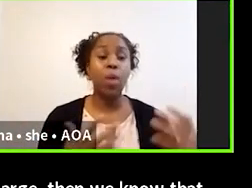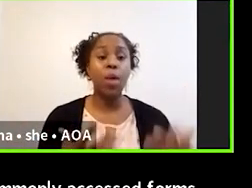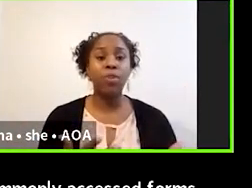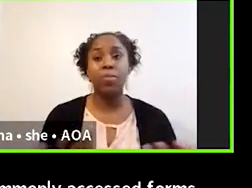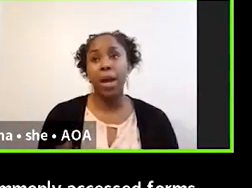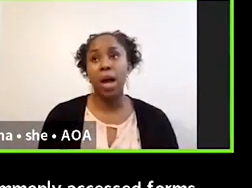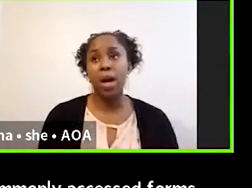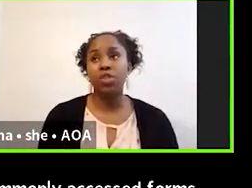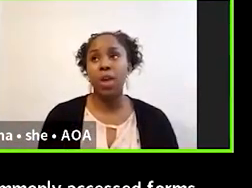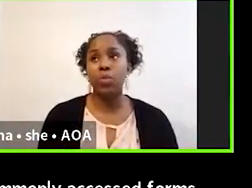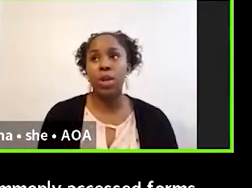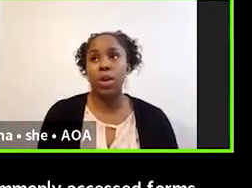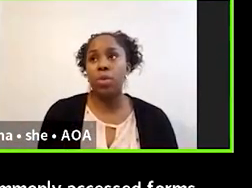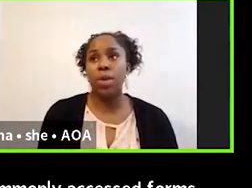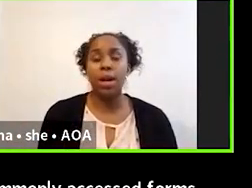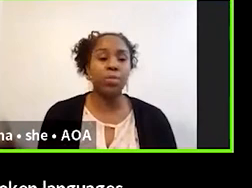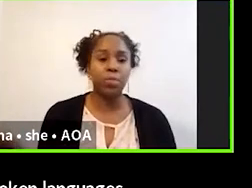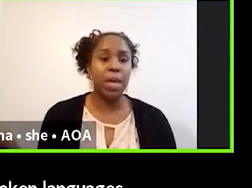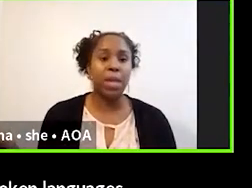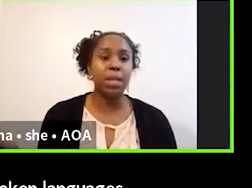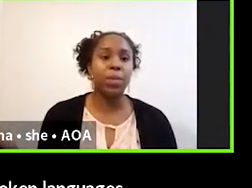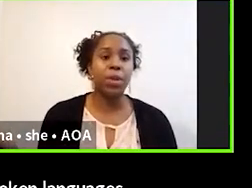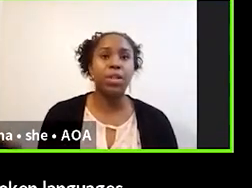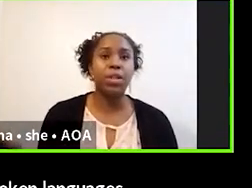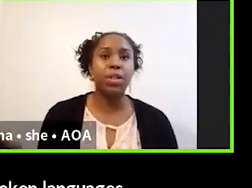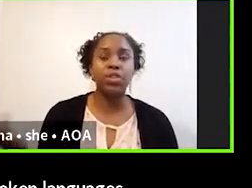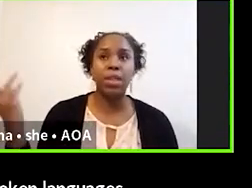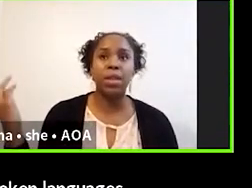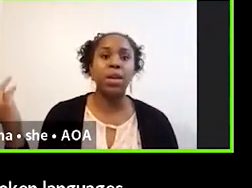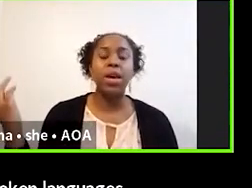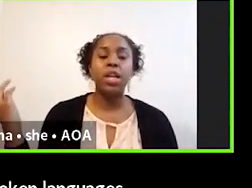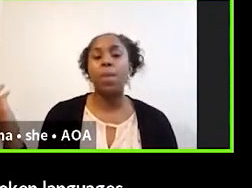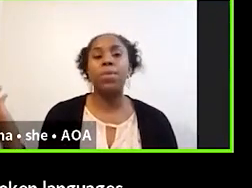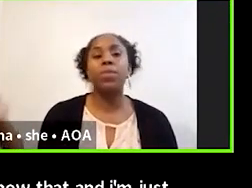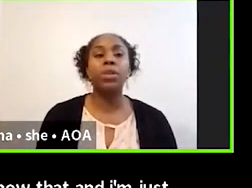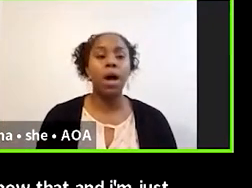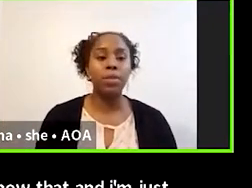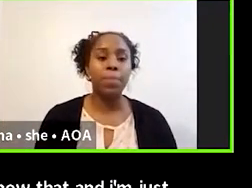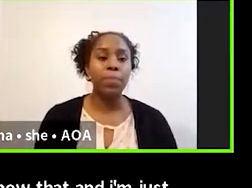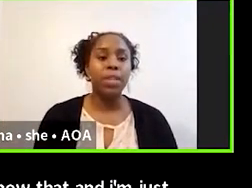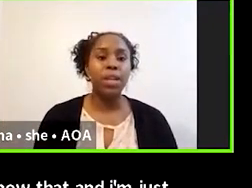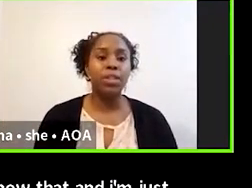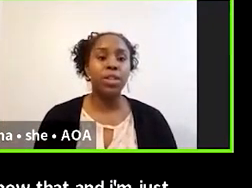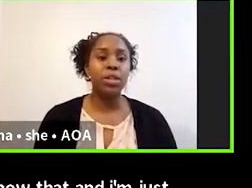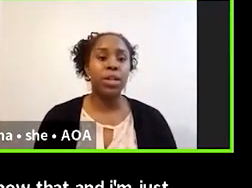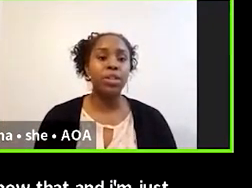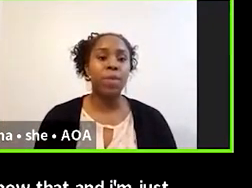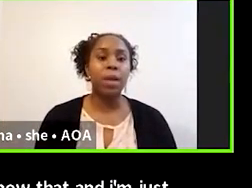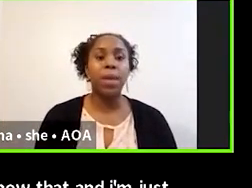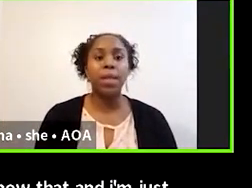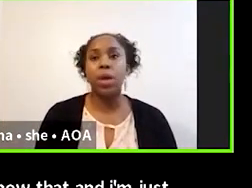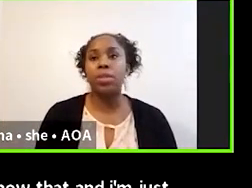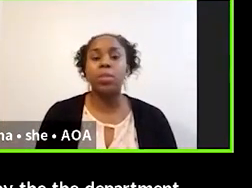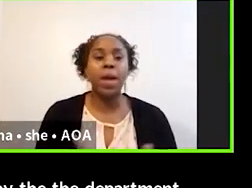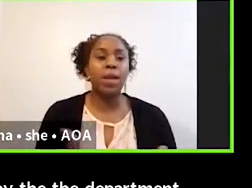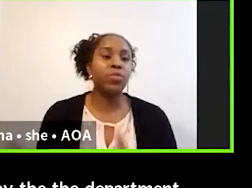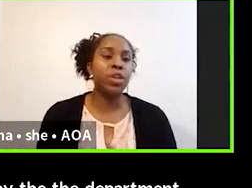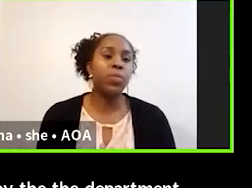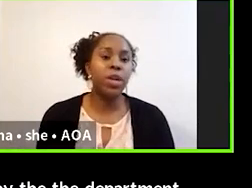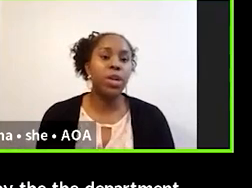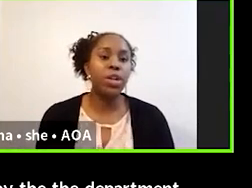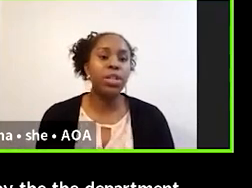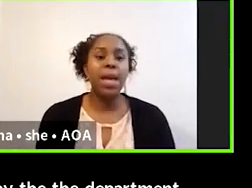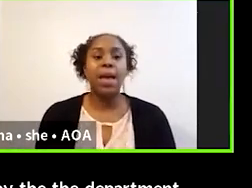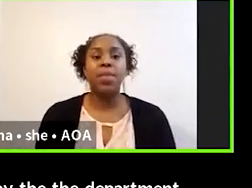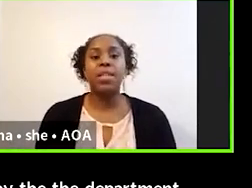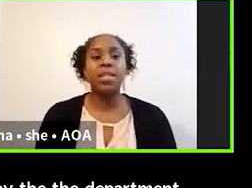languages. However, if by contrast, we know that, and I'm just making this up here, let's just say the Department of Liquor and Lottery tends to interact mainly with Spanish and